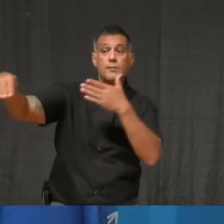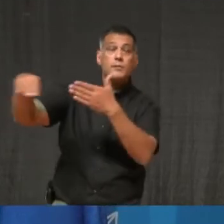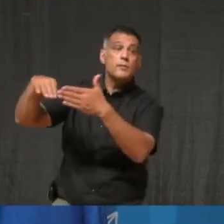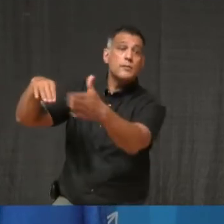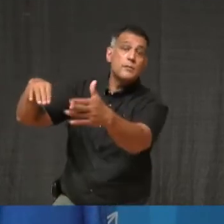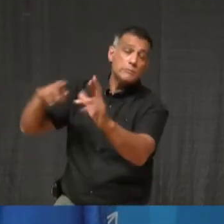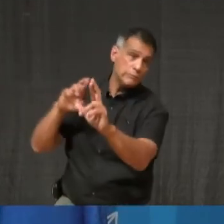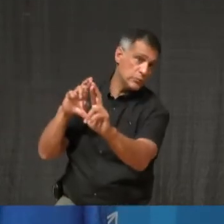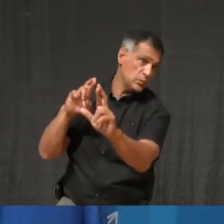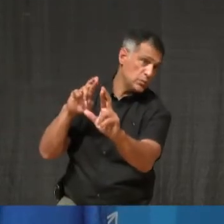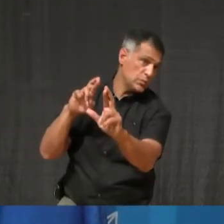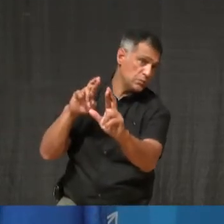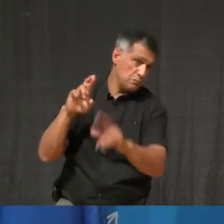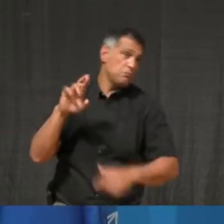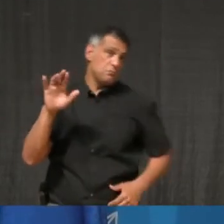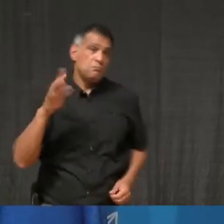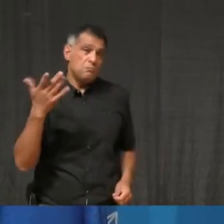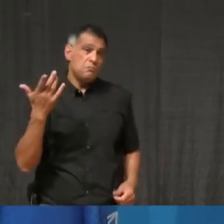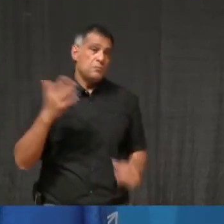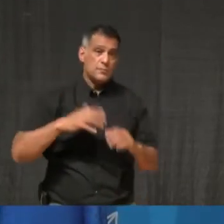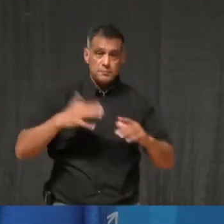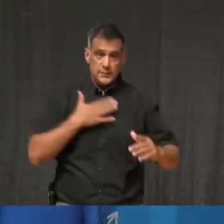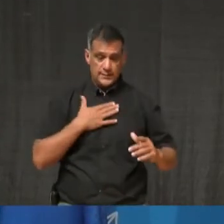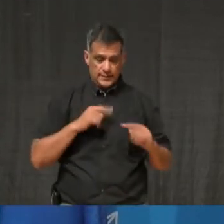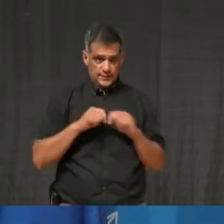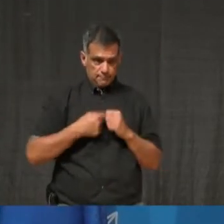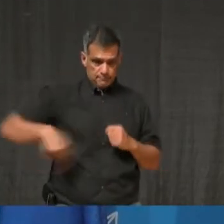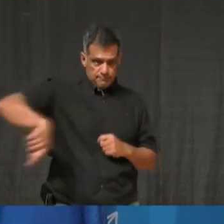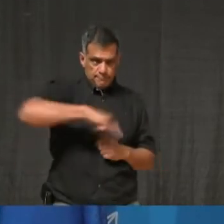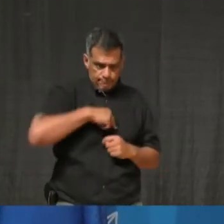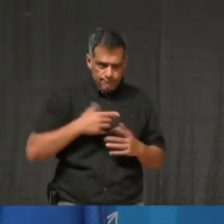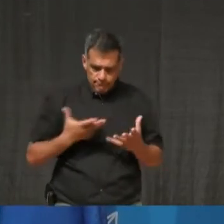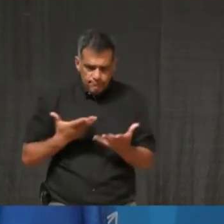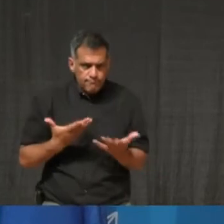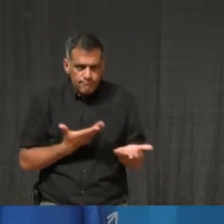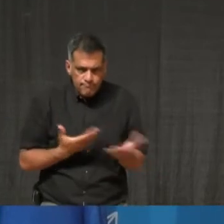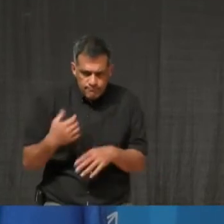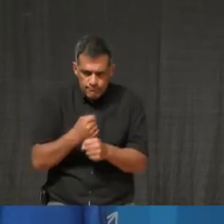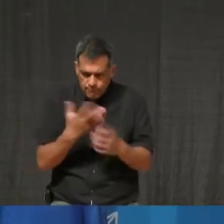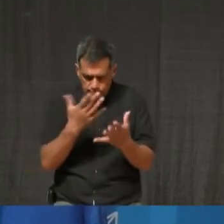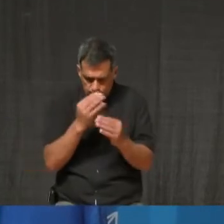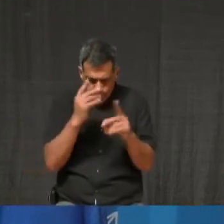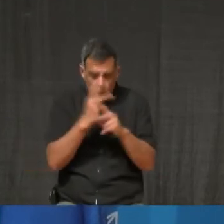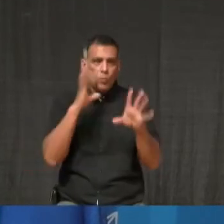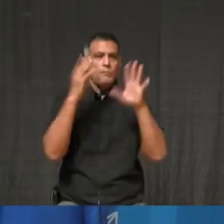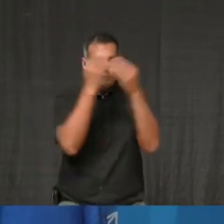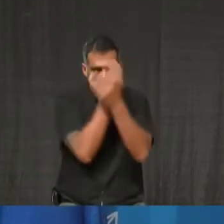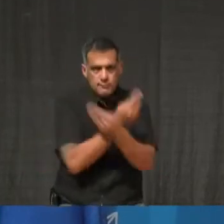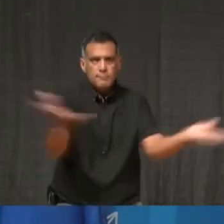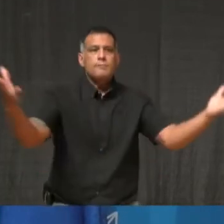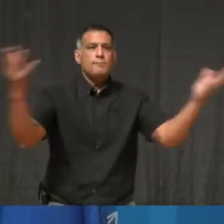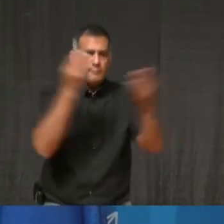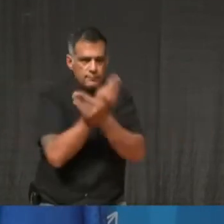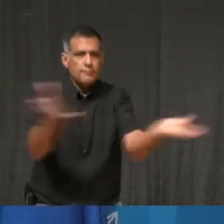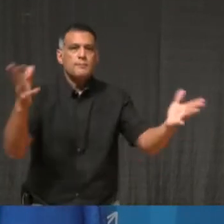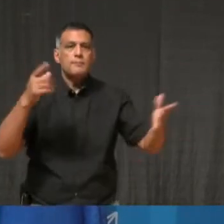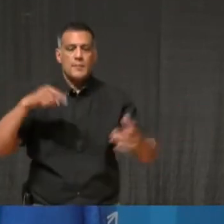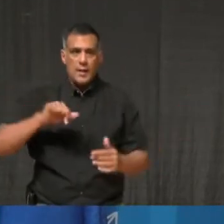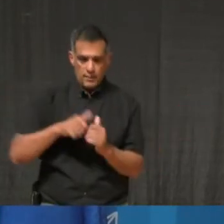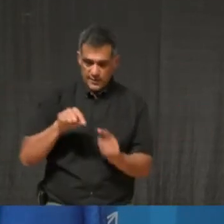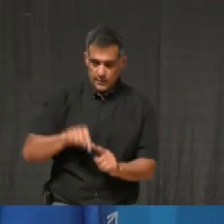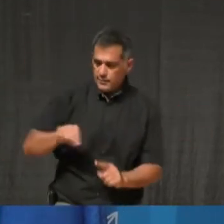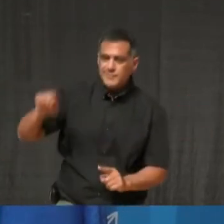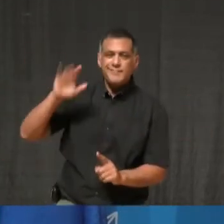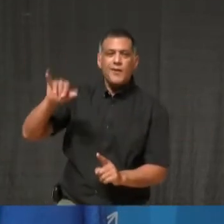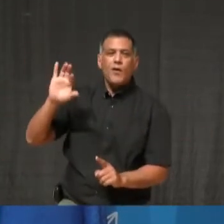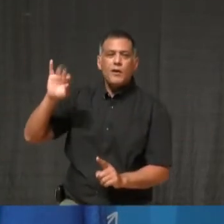I continue to prepare my recommendations with my team and our conversations with our provincial partner in approaching the November 6th review